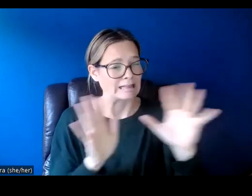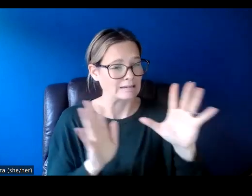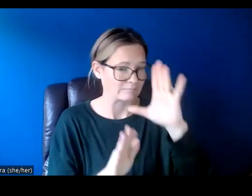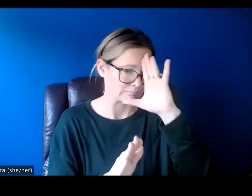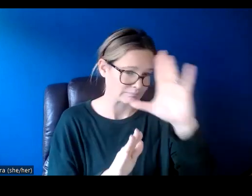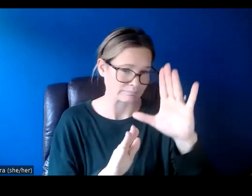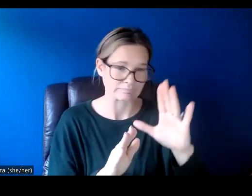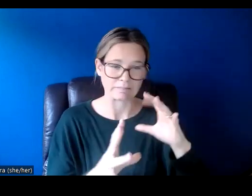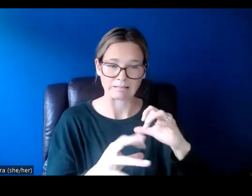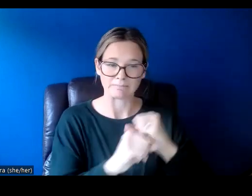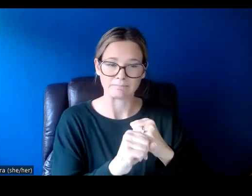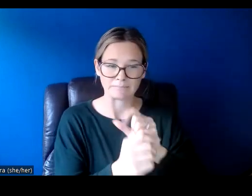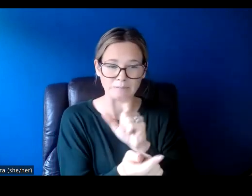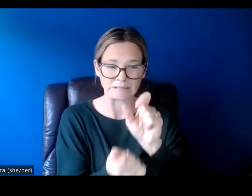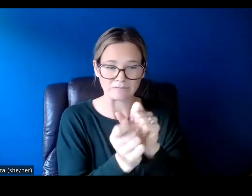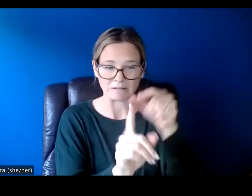and specific.